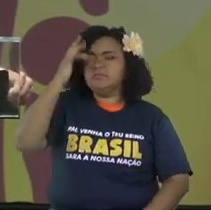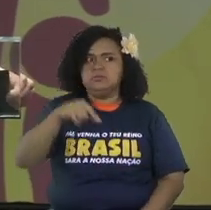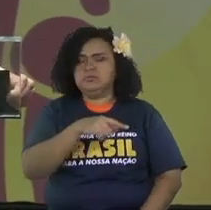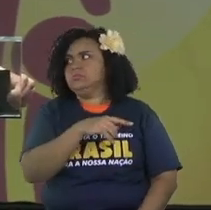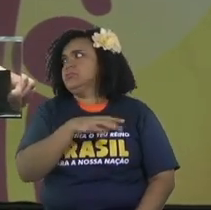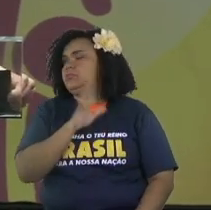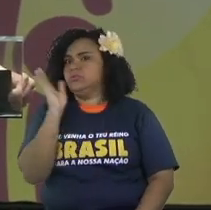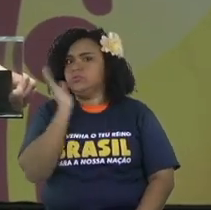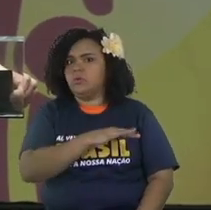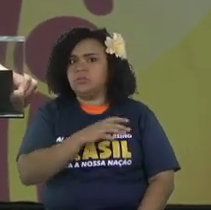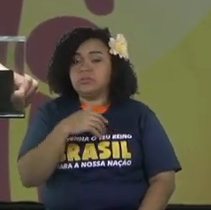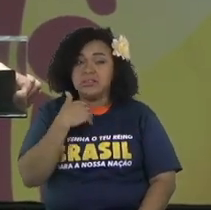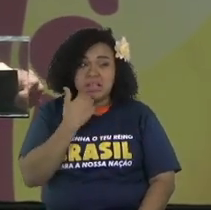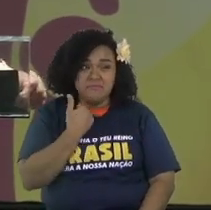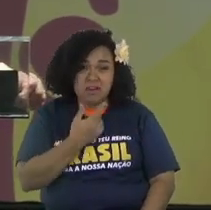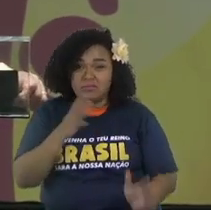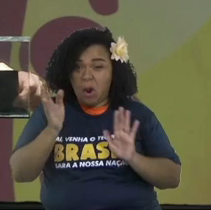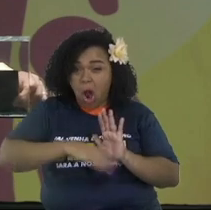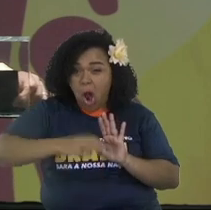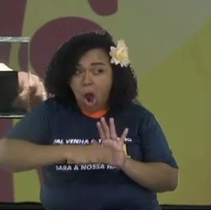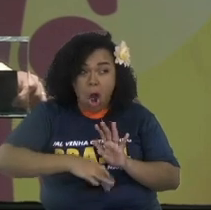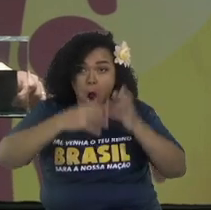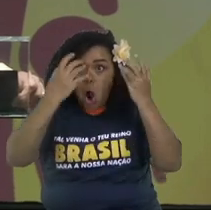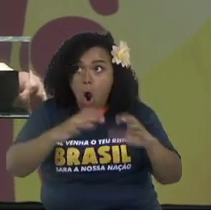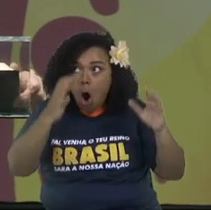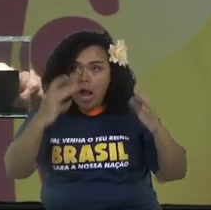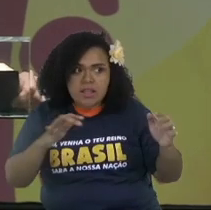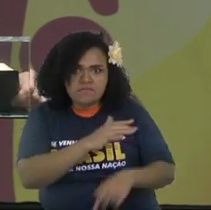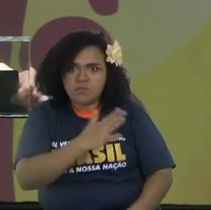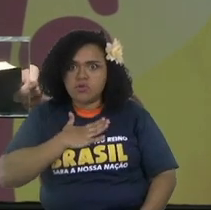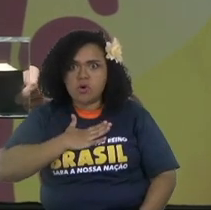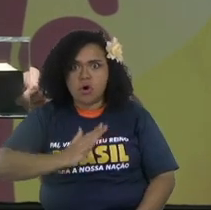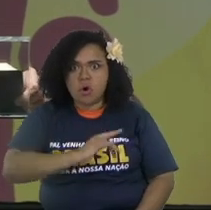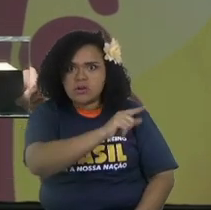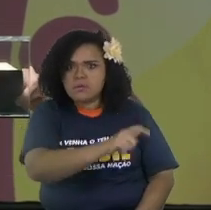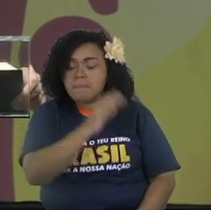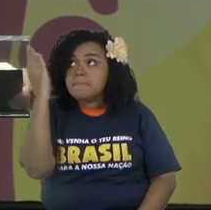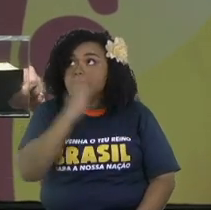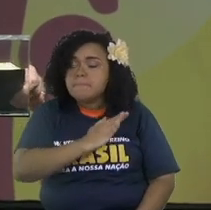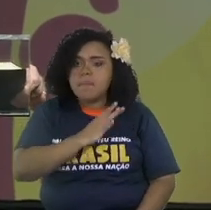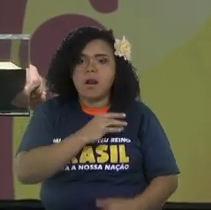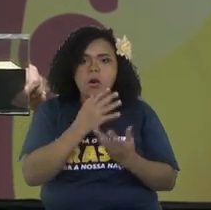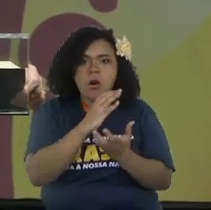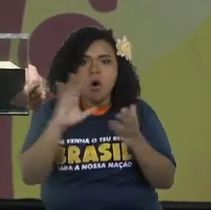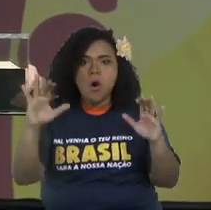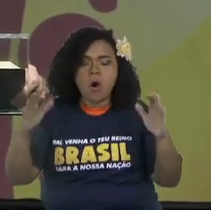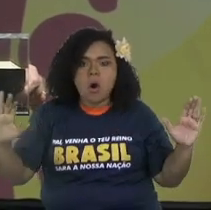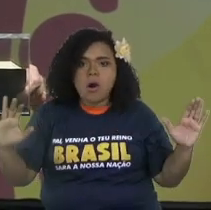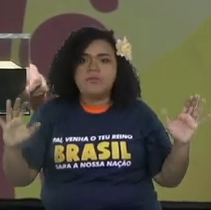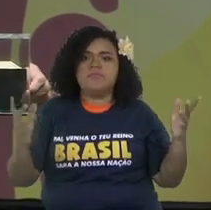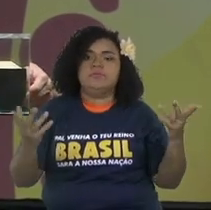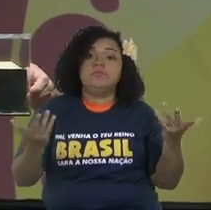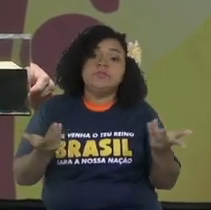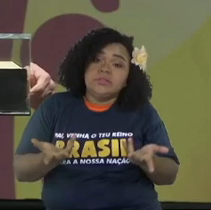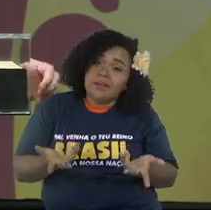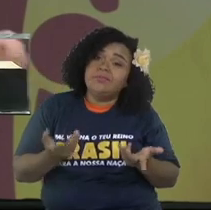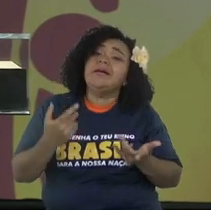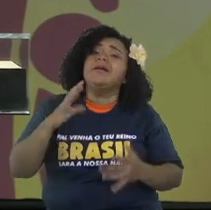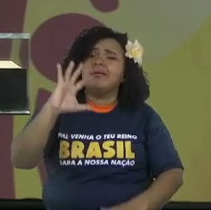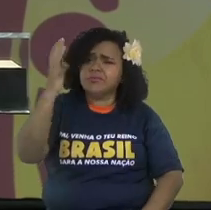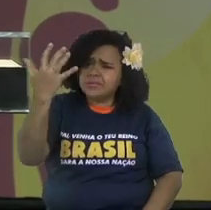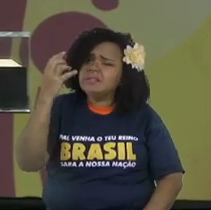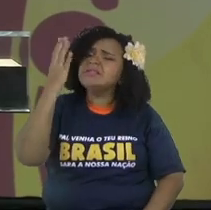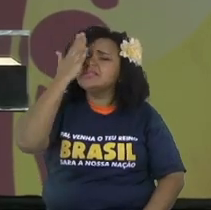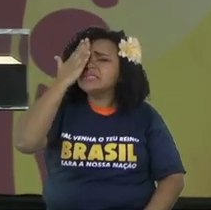What profit do you have if you have like a lot of money and everybody calls you a thief and a corrupt